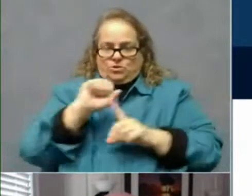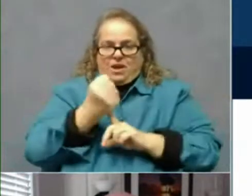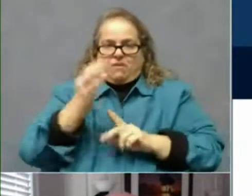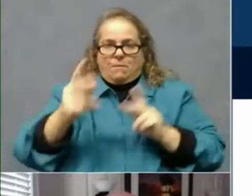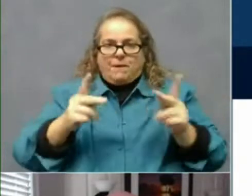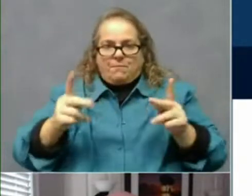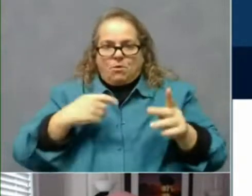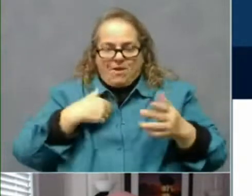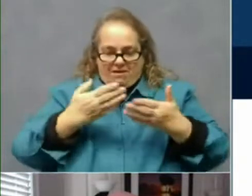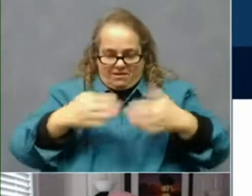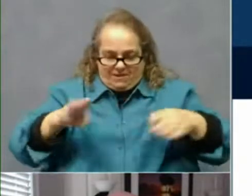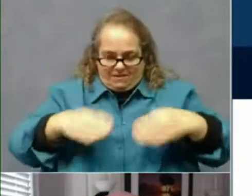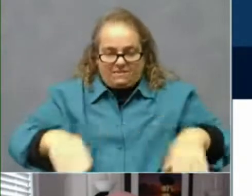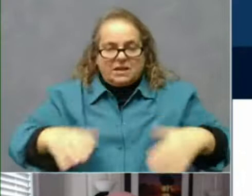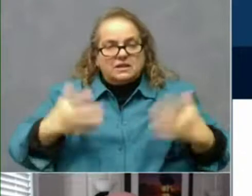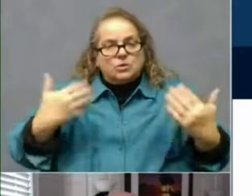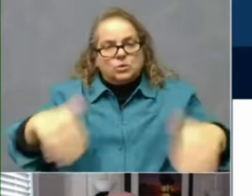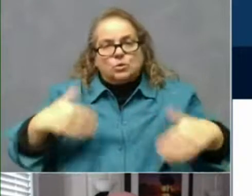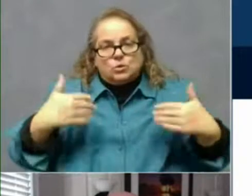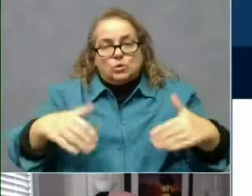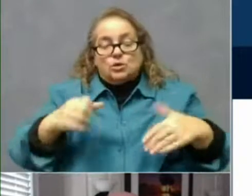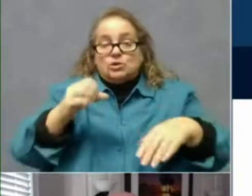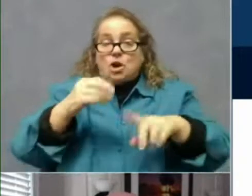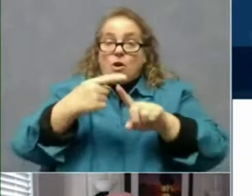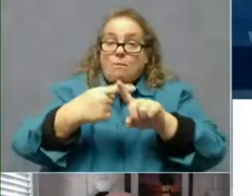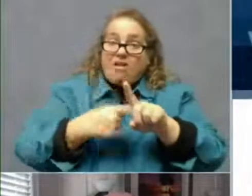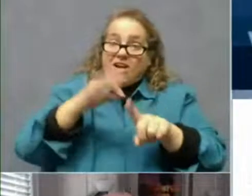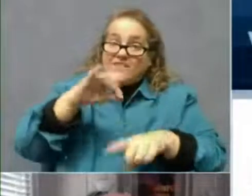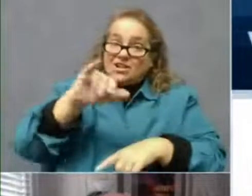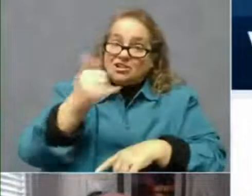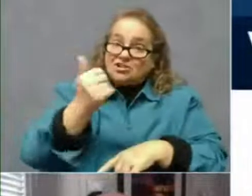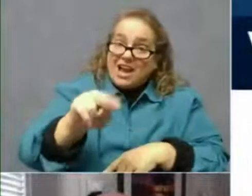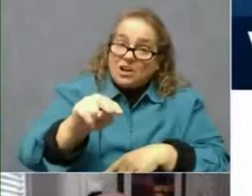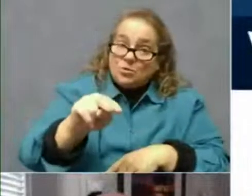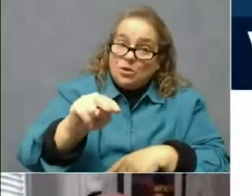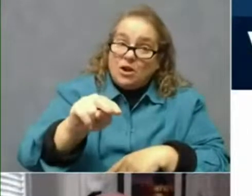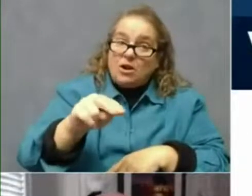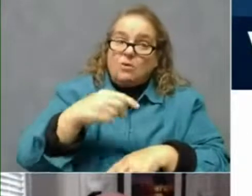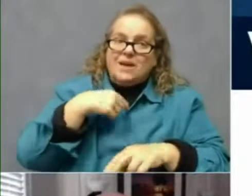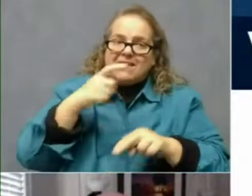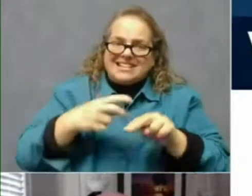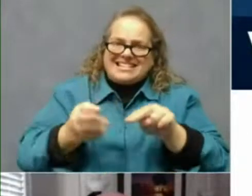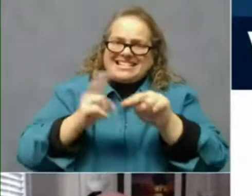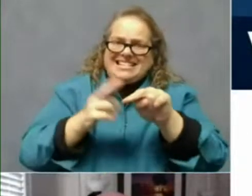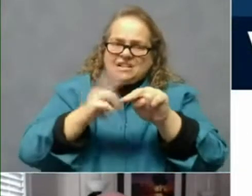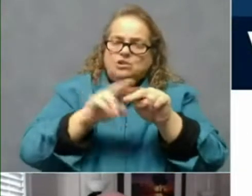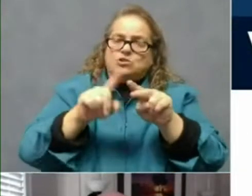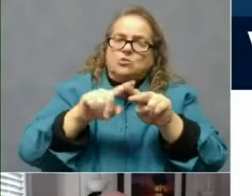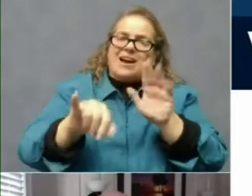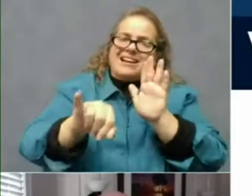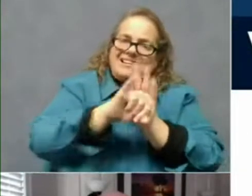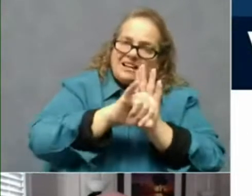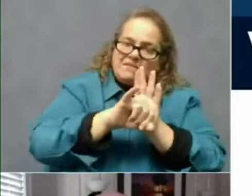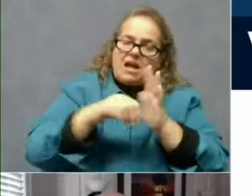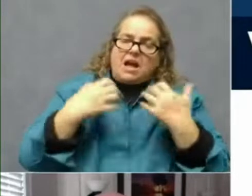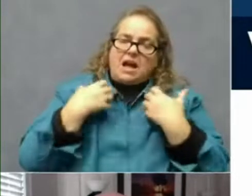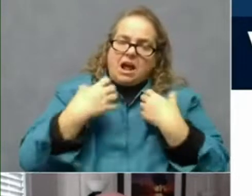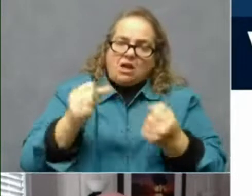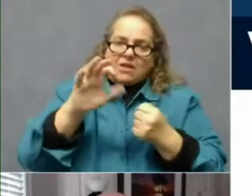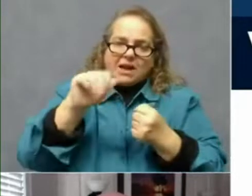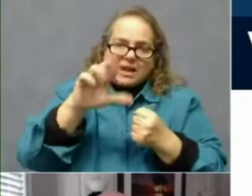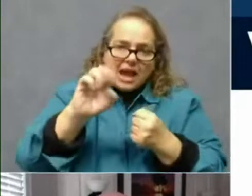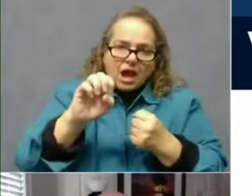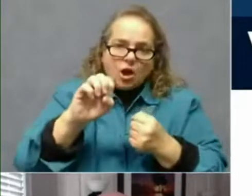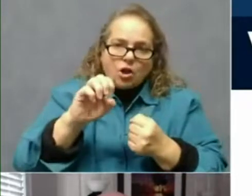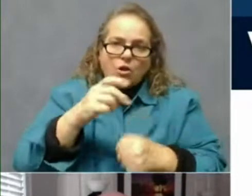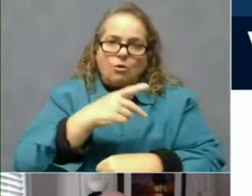is going to be a progressive ramp up to reach and identify healthcare personnel in a very generously described